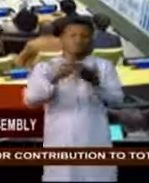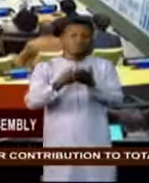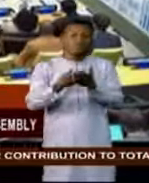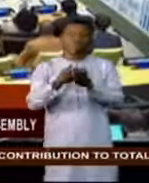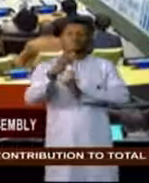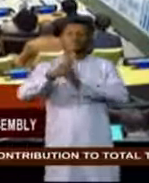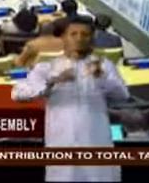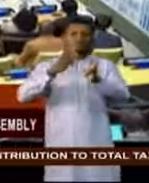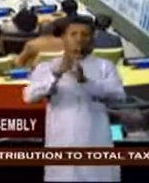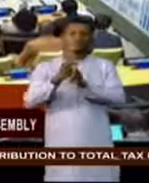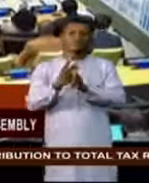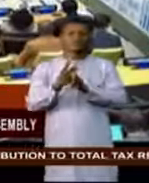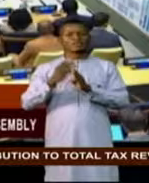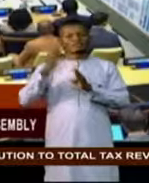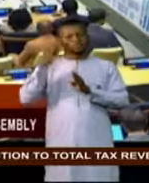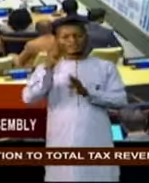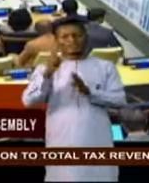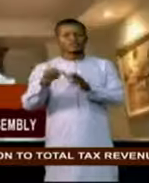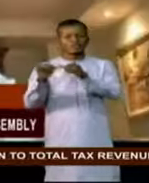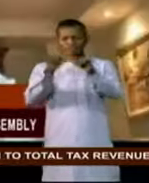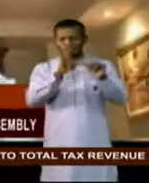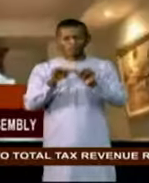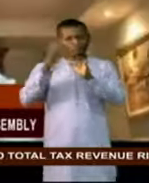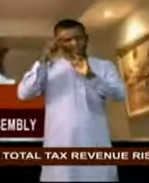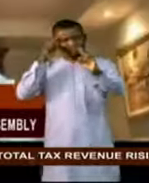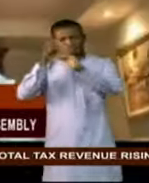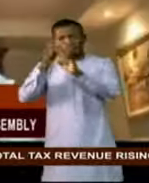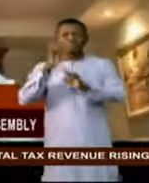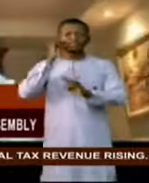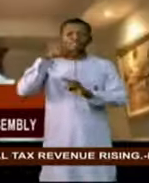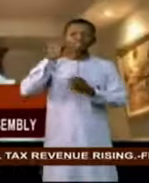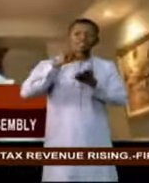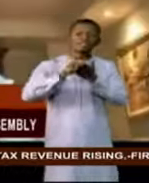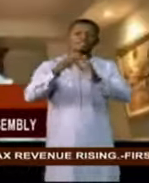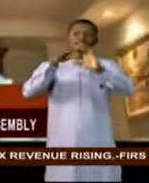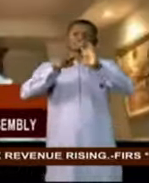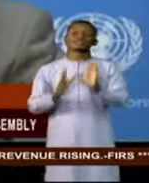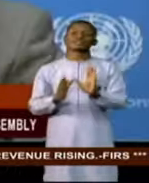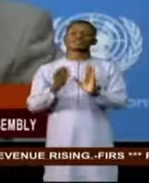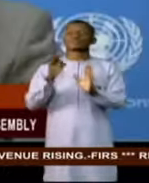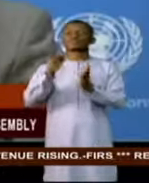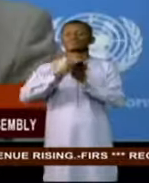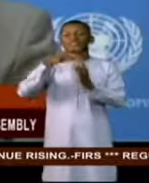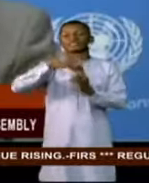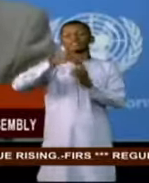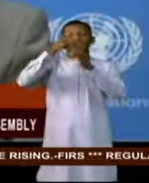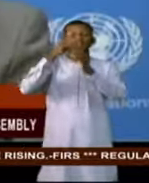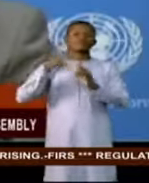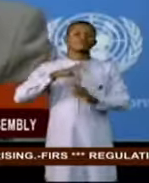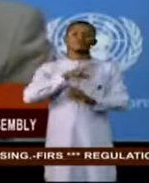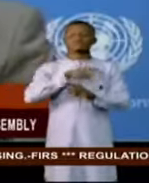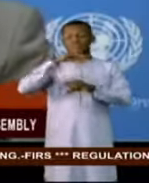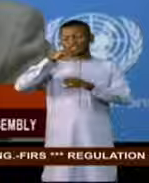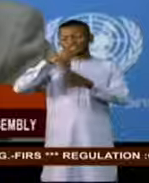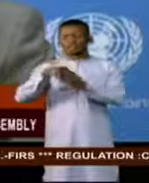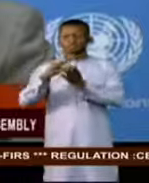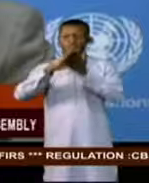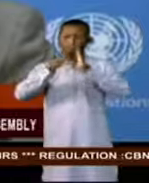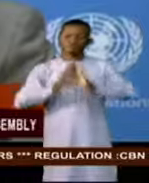world in pursuit of common objectives. He served as chair of the Special Committee on Peacekeeping Operations,